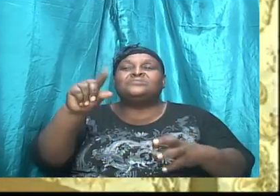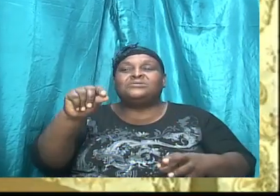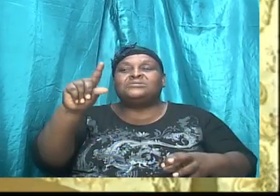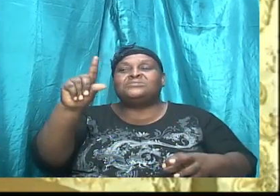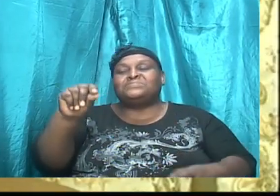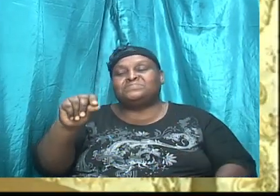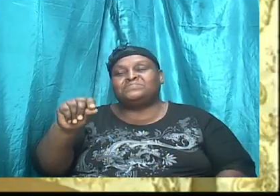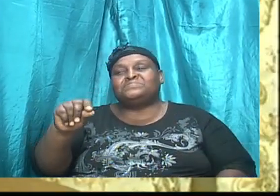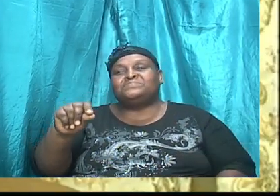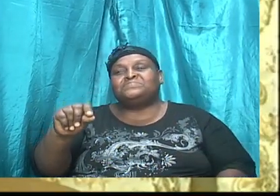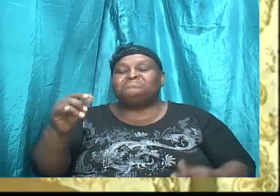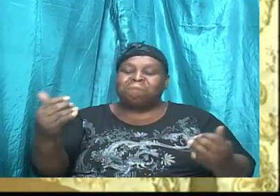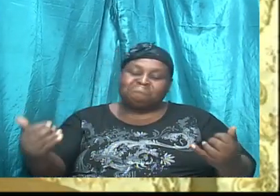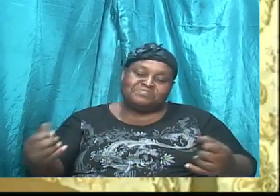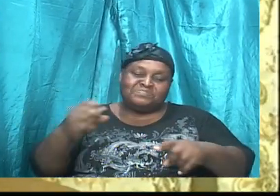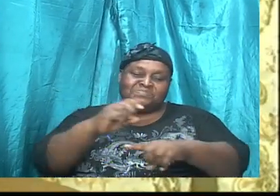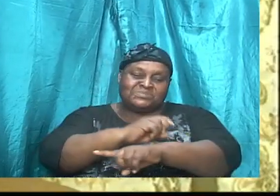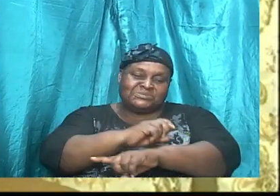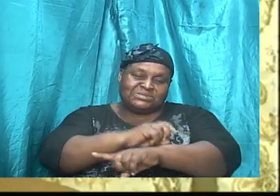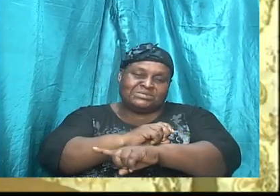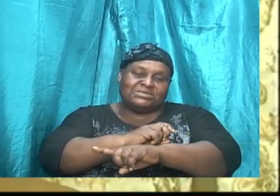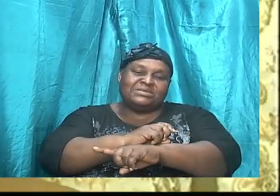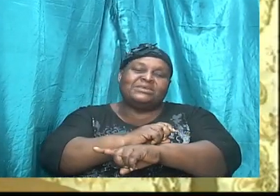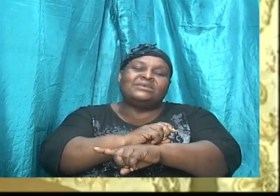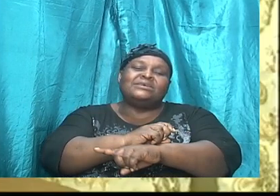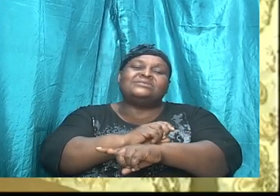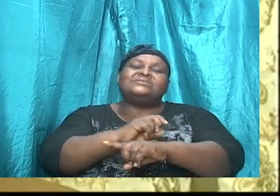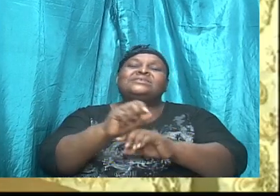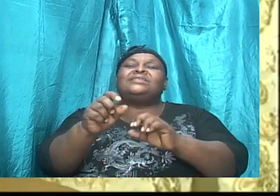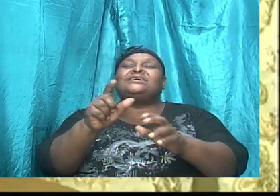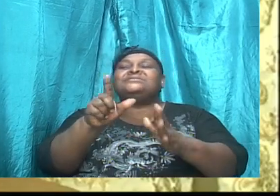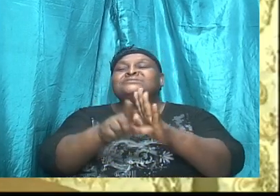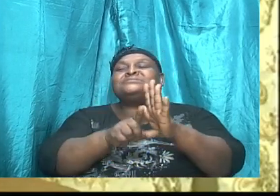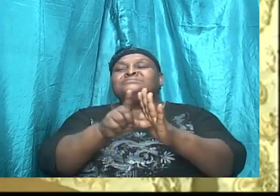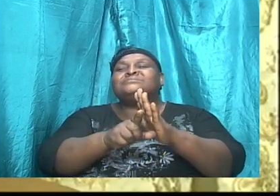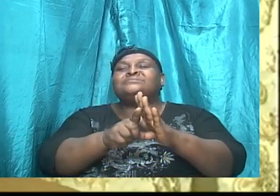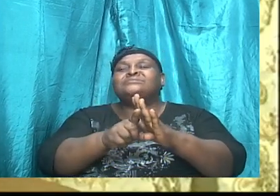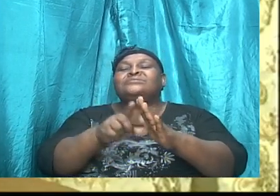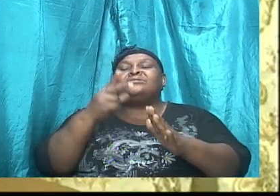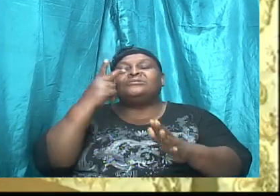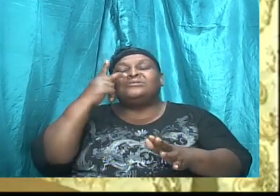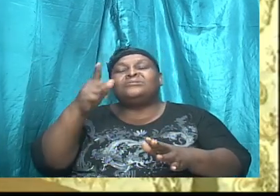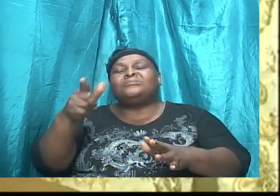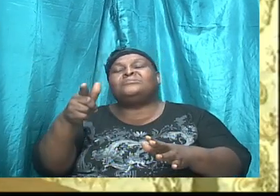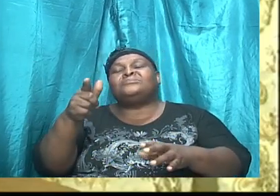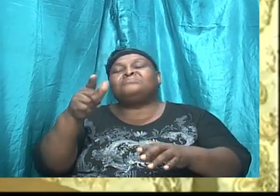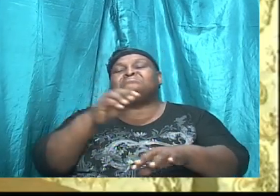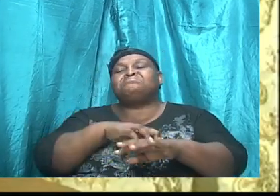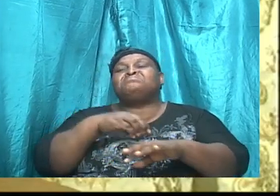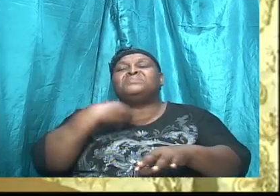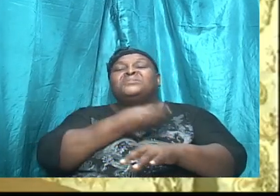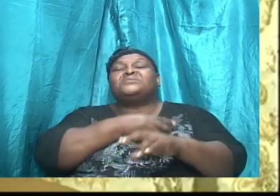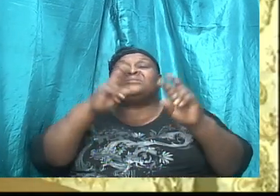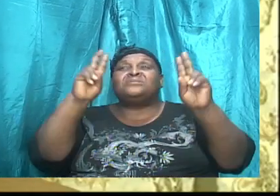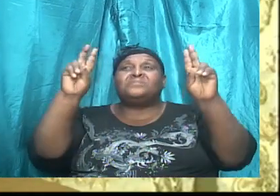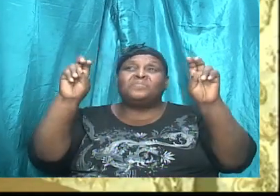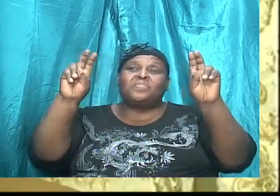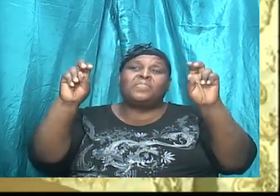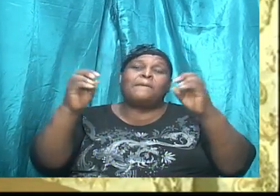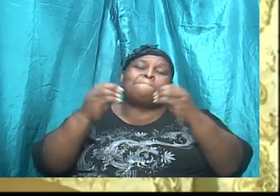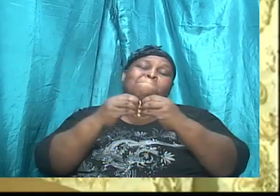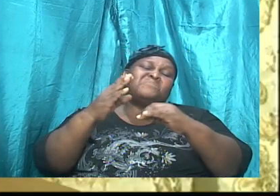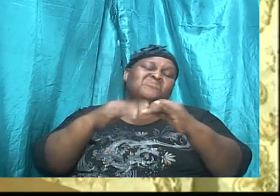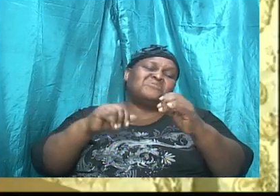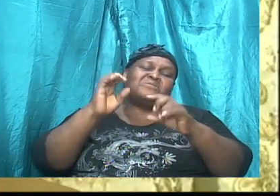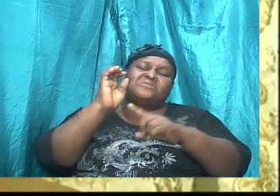In today's session, we are going to be looking at our theme, which is, as you know, more than